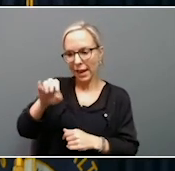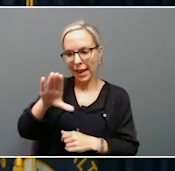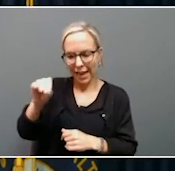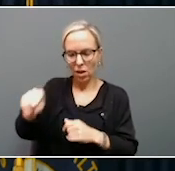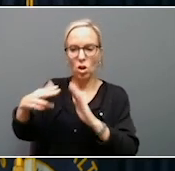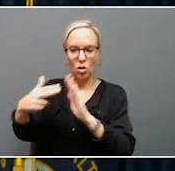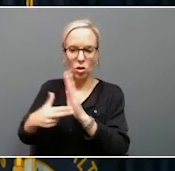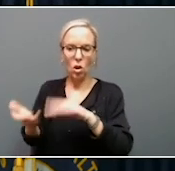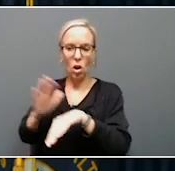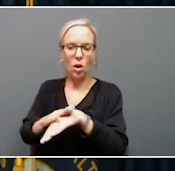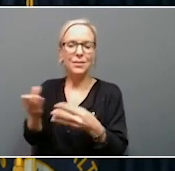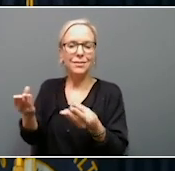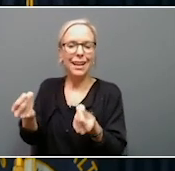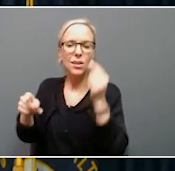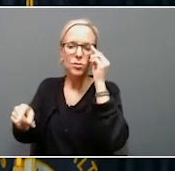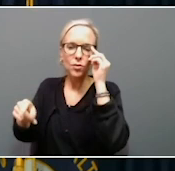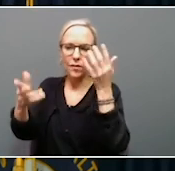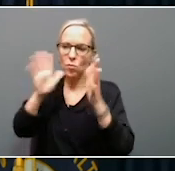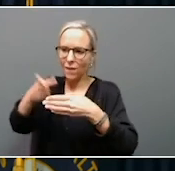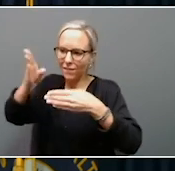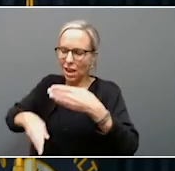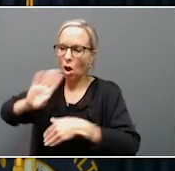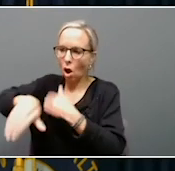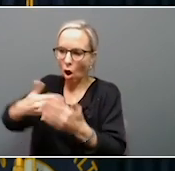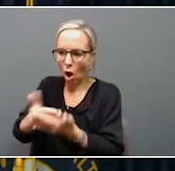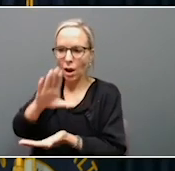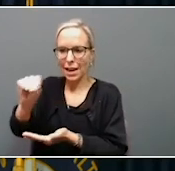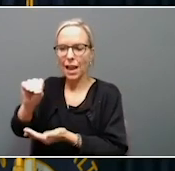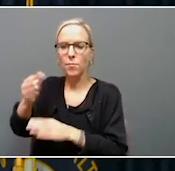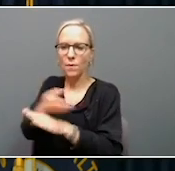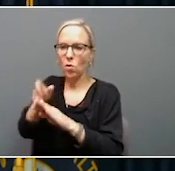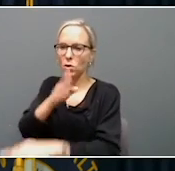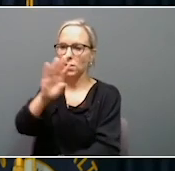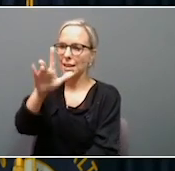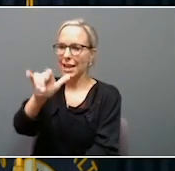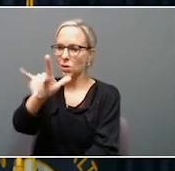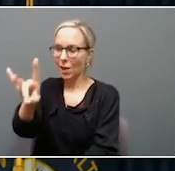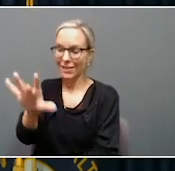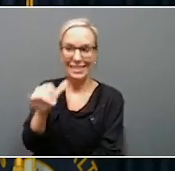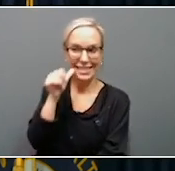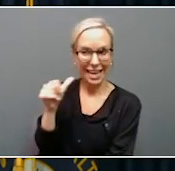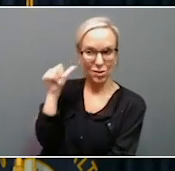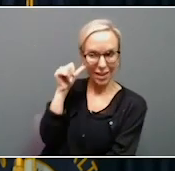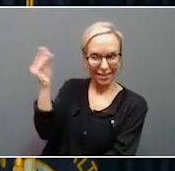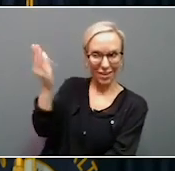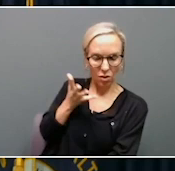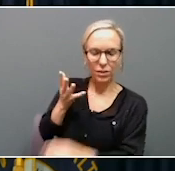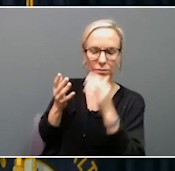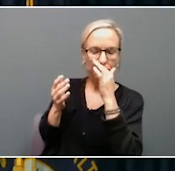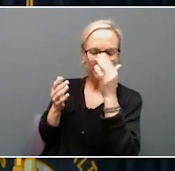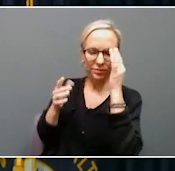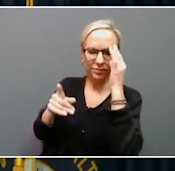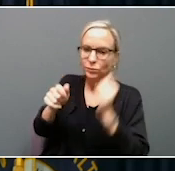on track to be finished in all five counties by July the 28th. As of yesterday, they had removed, and this is just in the private